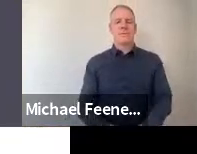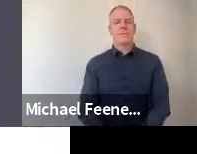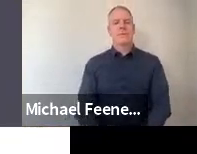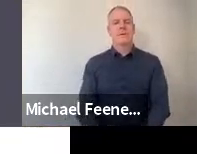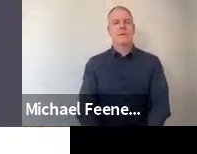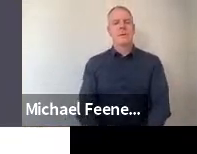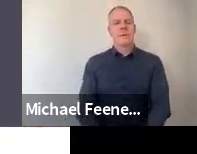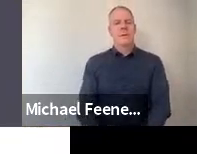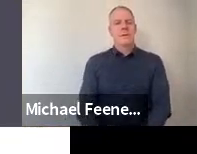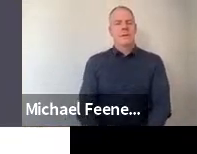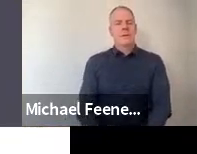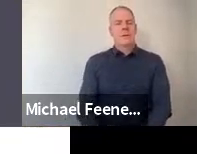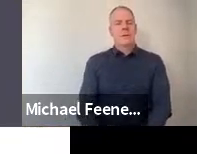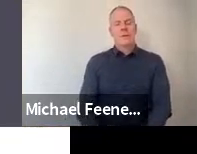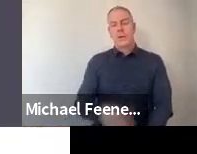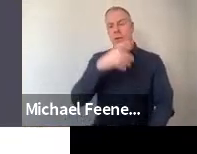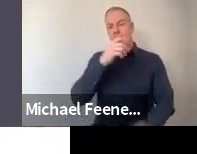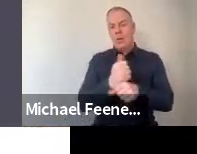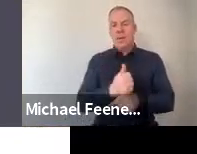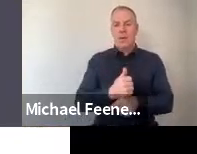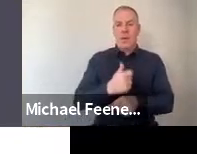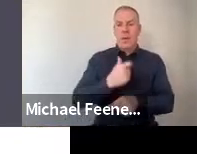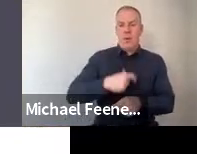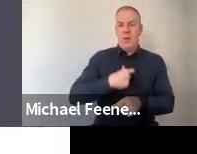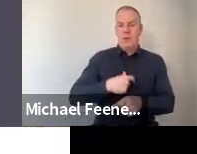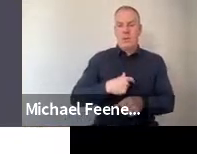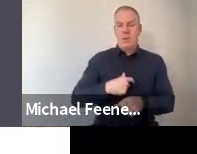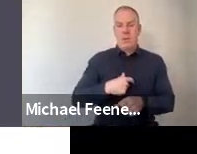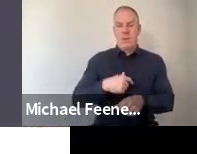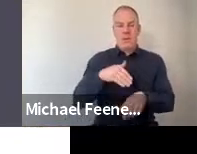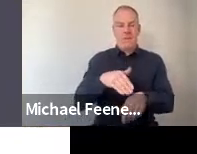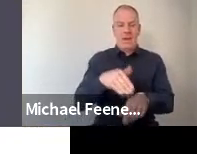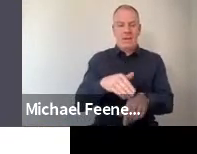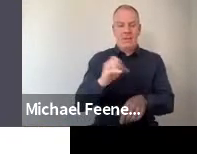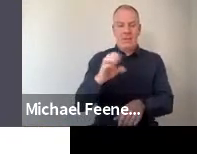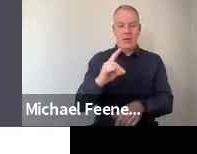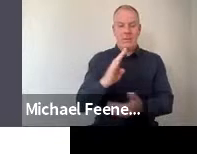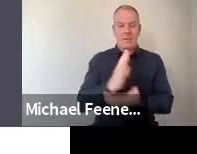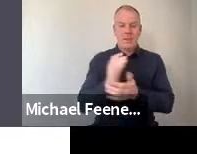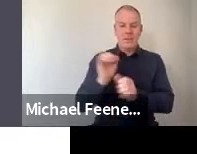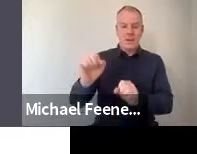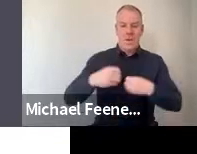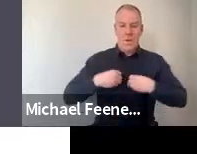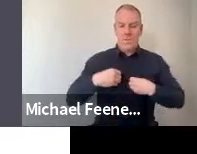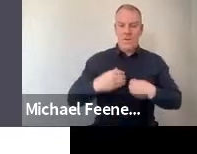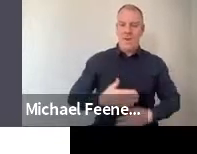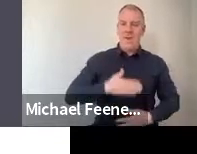When we asked people about the personal effects of COVID-19 on their lives,